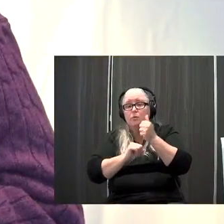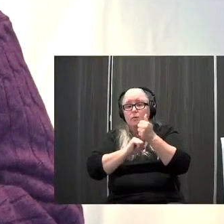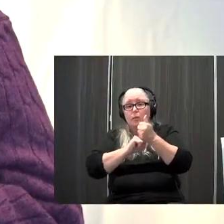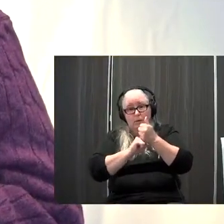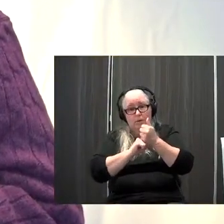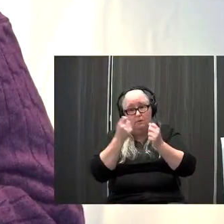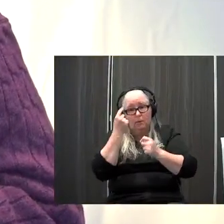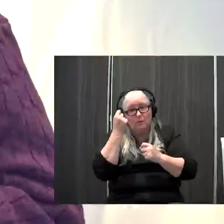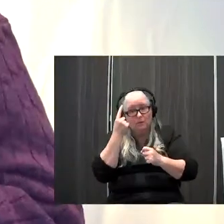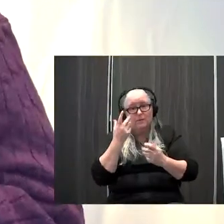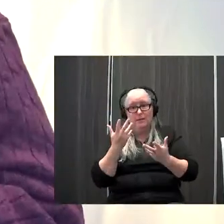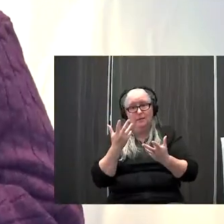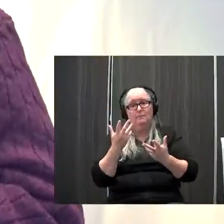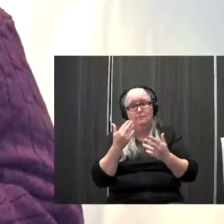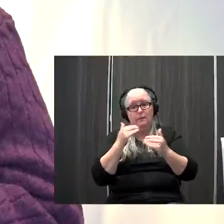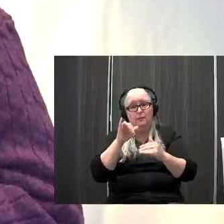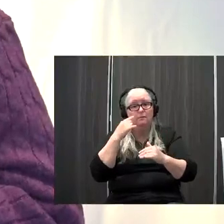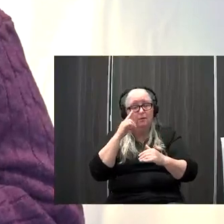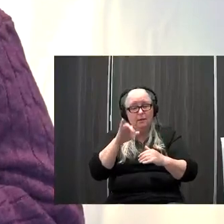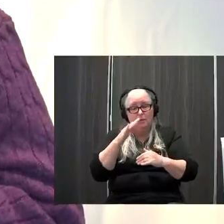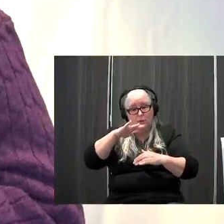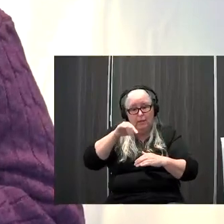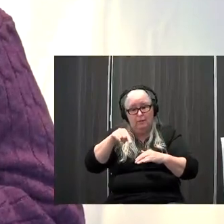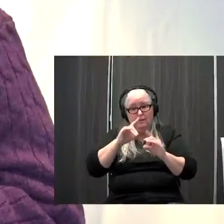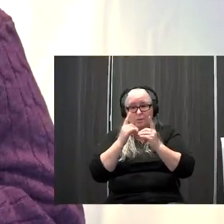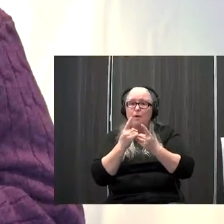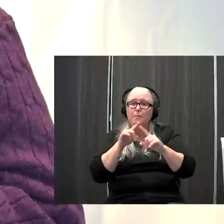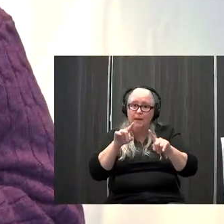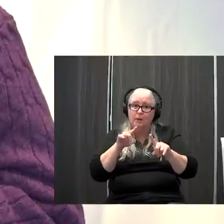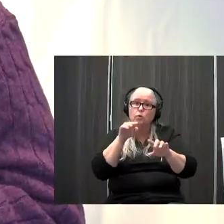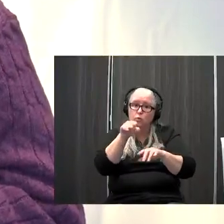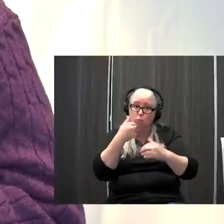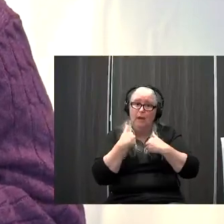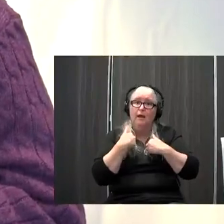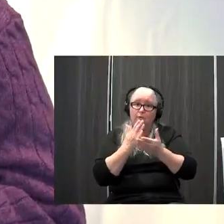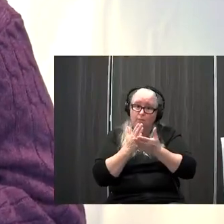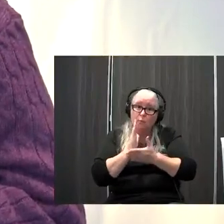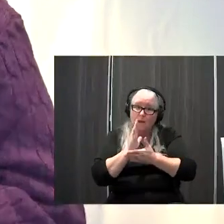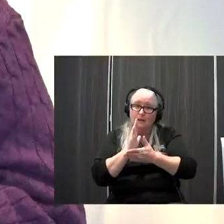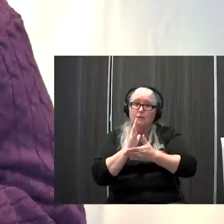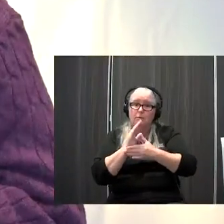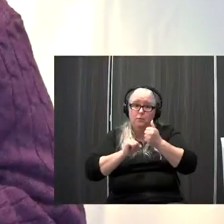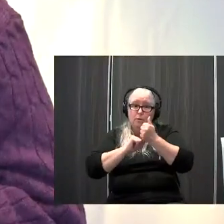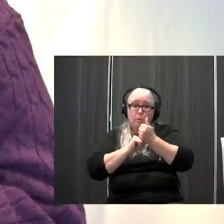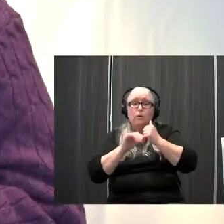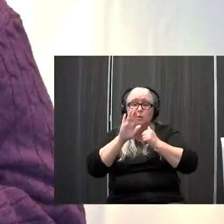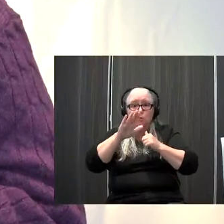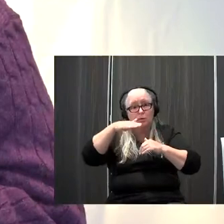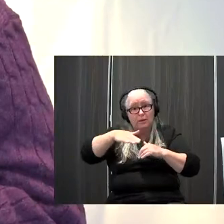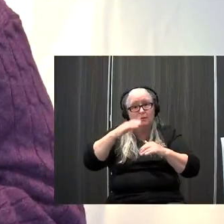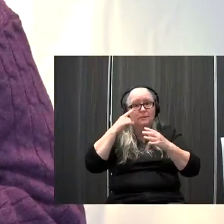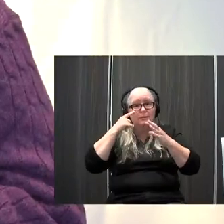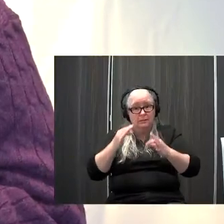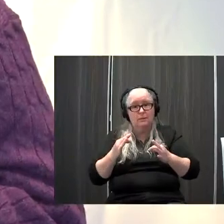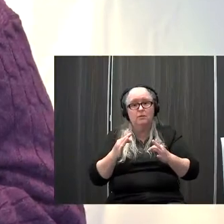for an individual child in the district but you do have every right to those decisions and so um I think deafblind